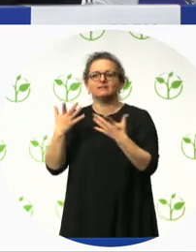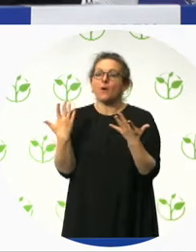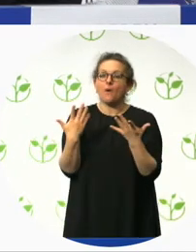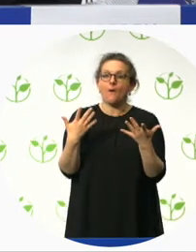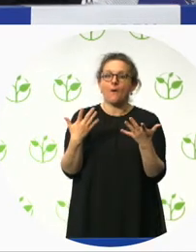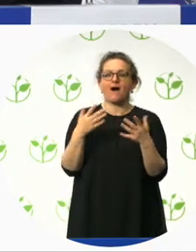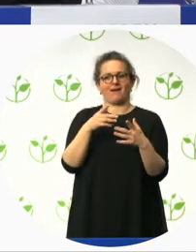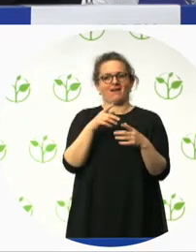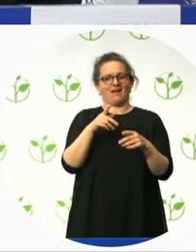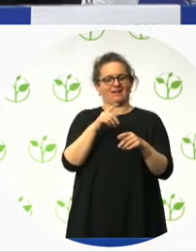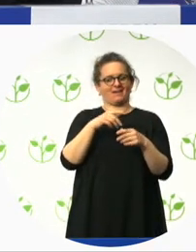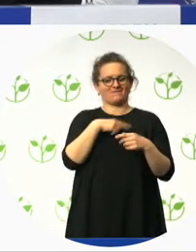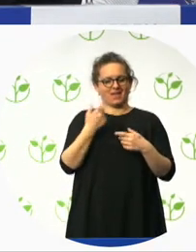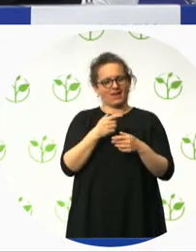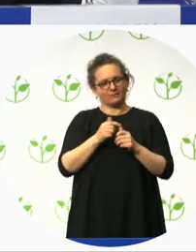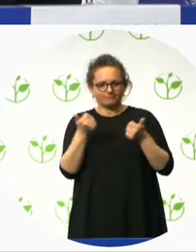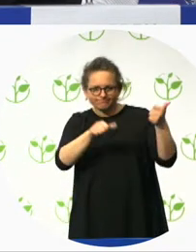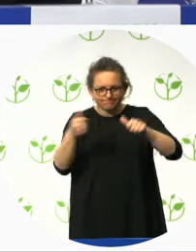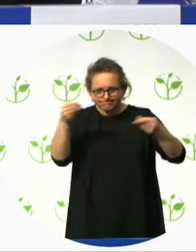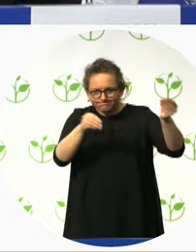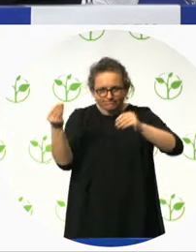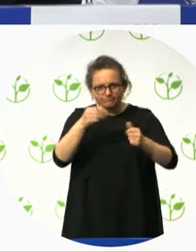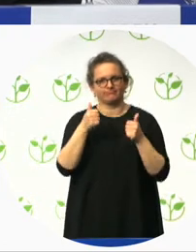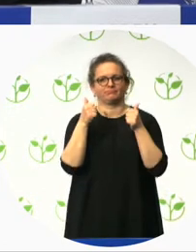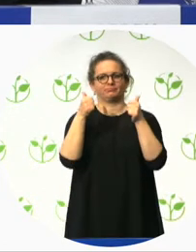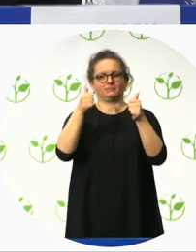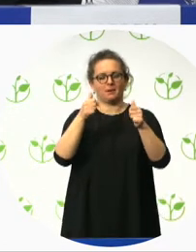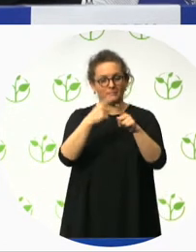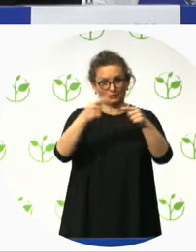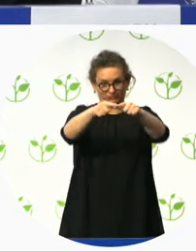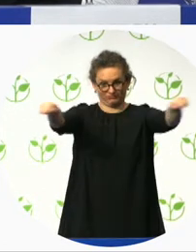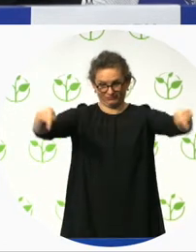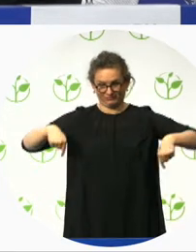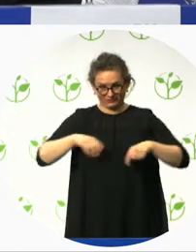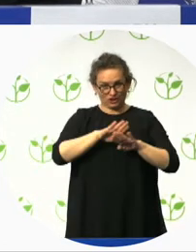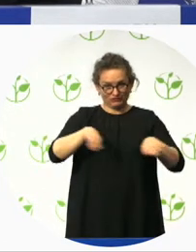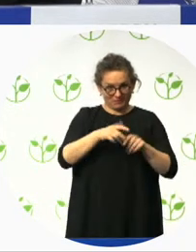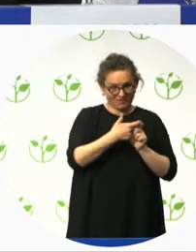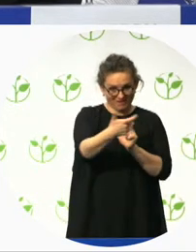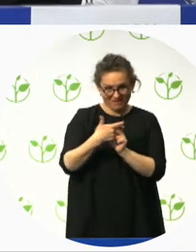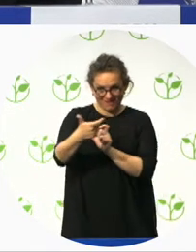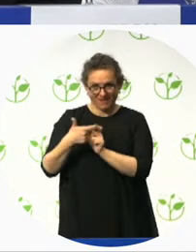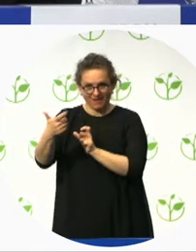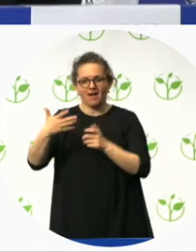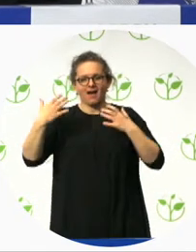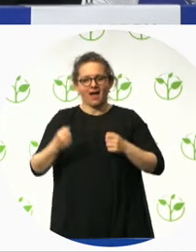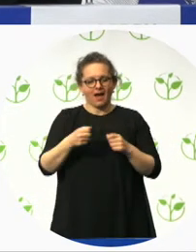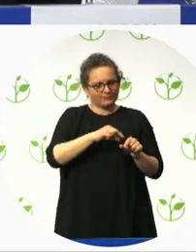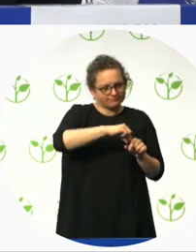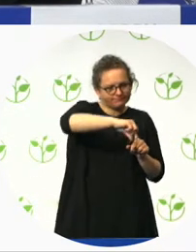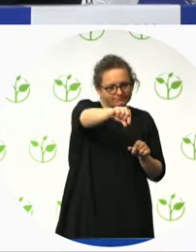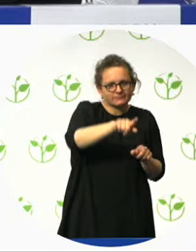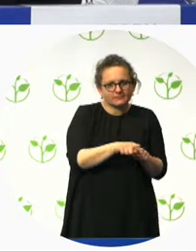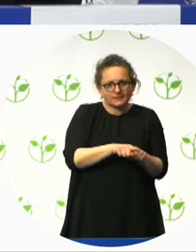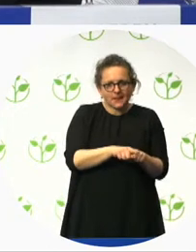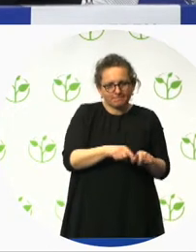The upper right is the climbing wall. We did a lot of benchmarking. went down to a place called Virginia G. Piper Sports